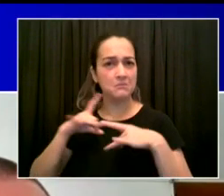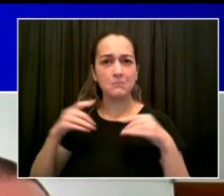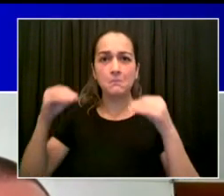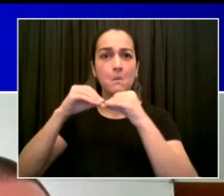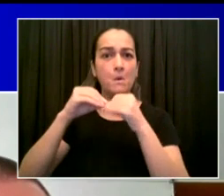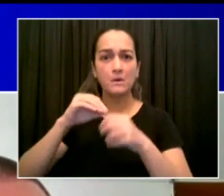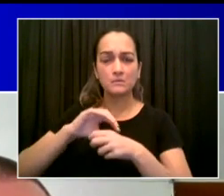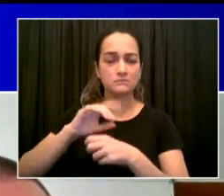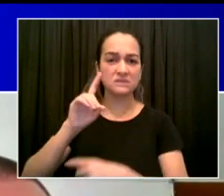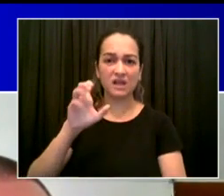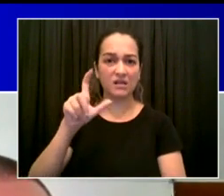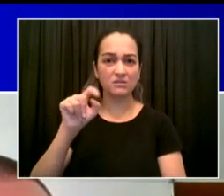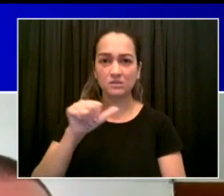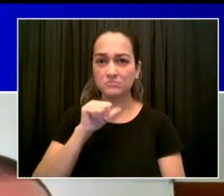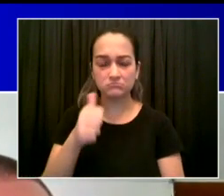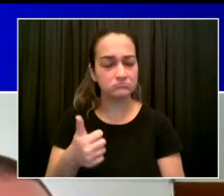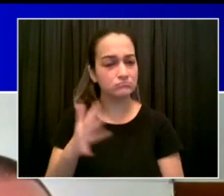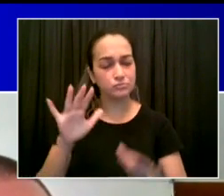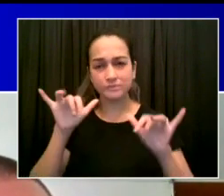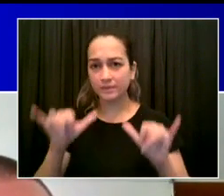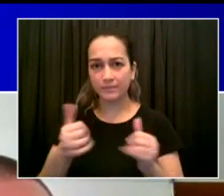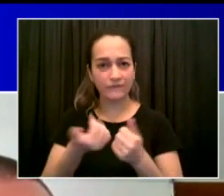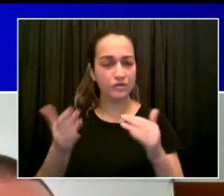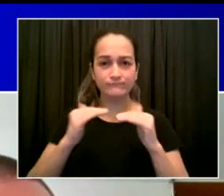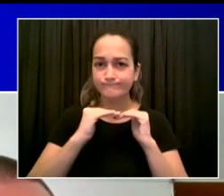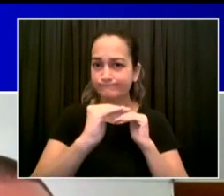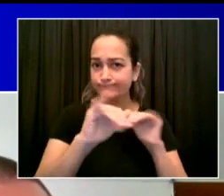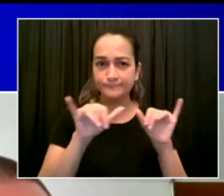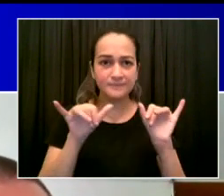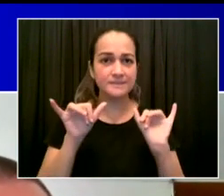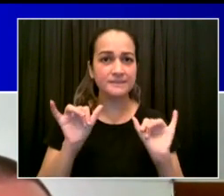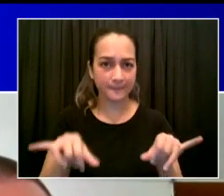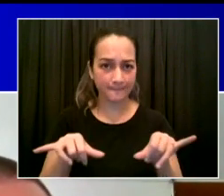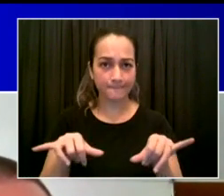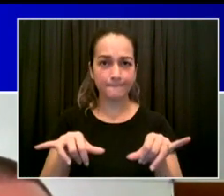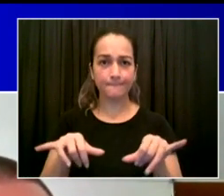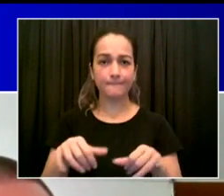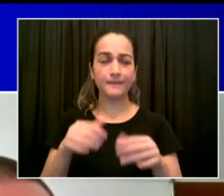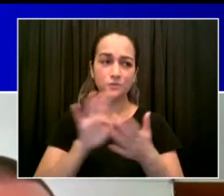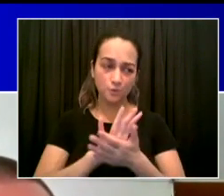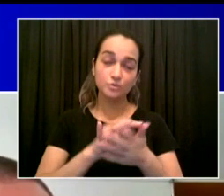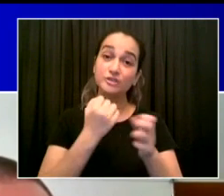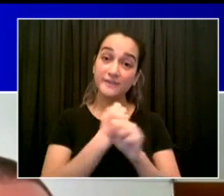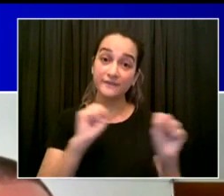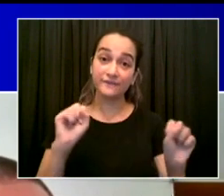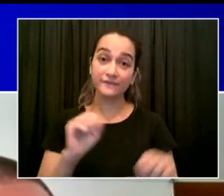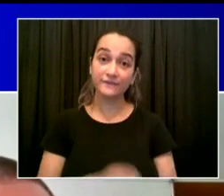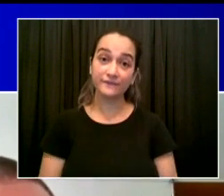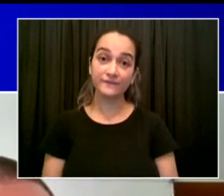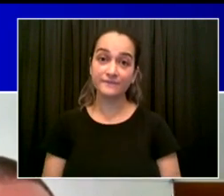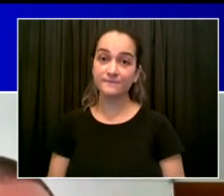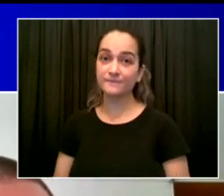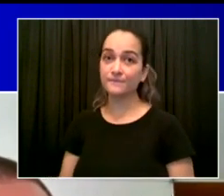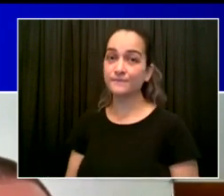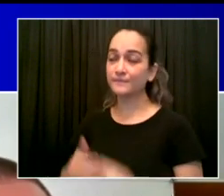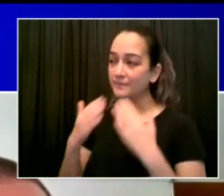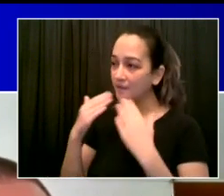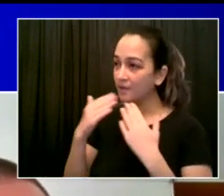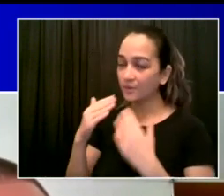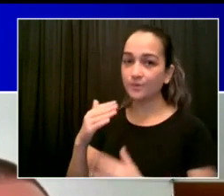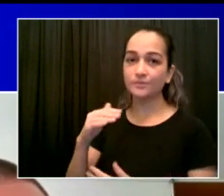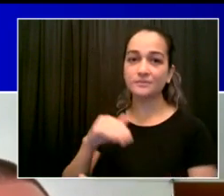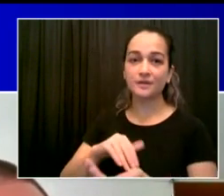much. And, Ted, it's so important to recognize that our kids, who we